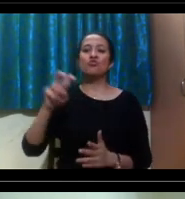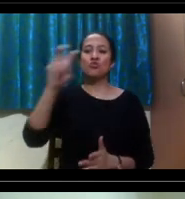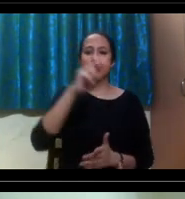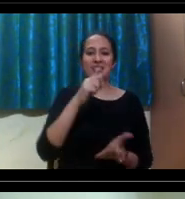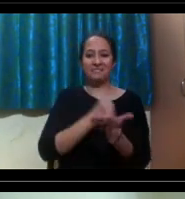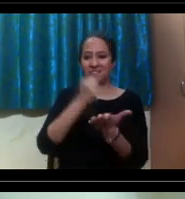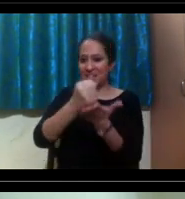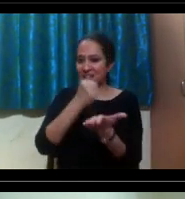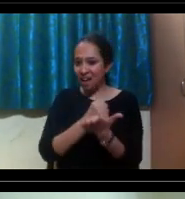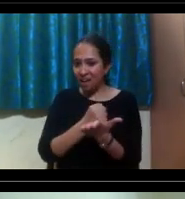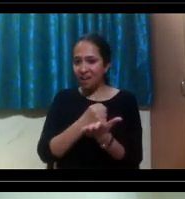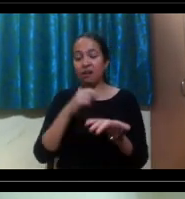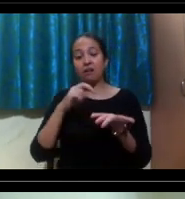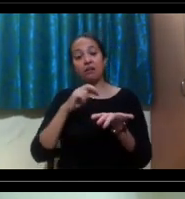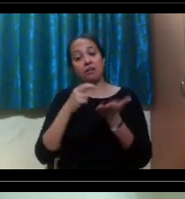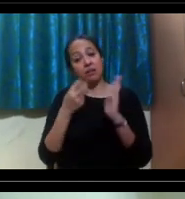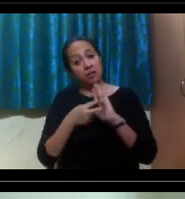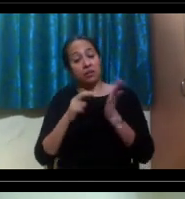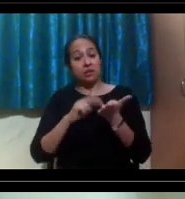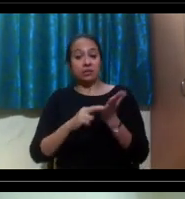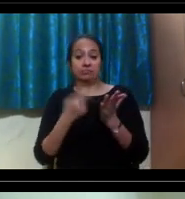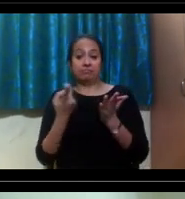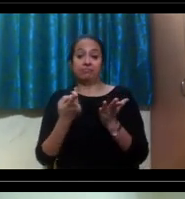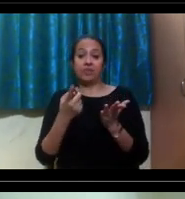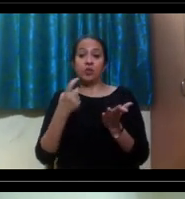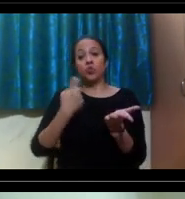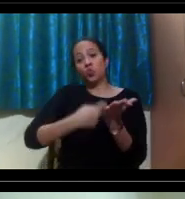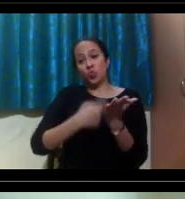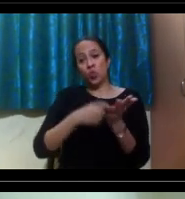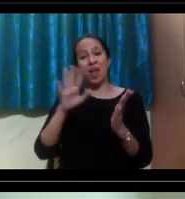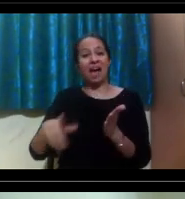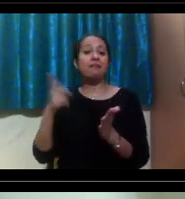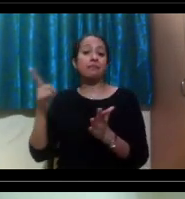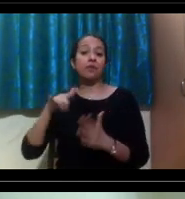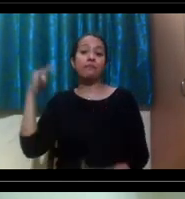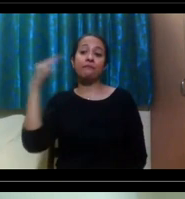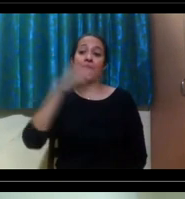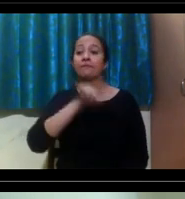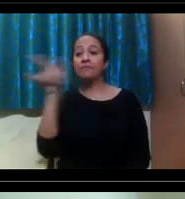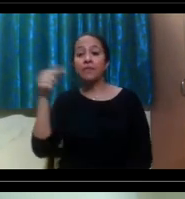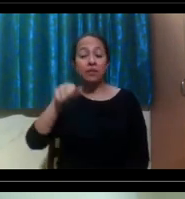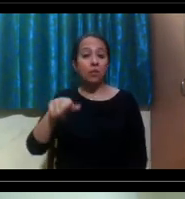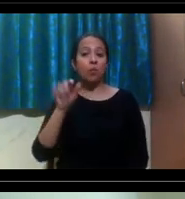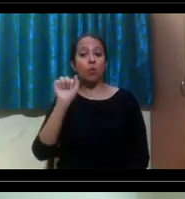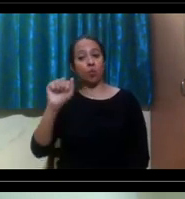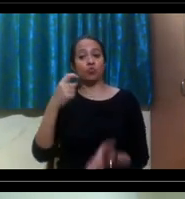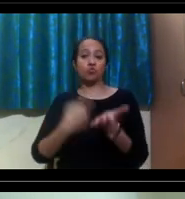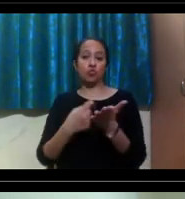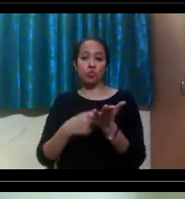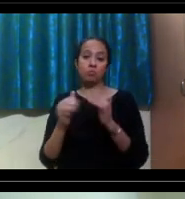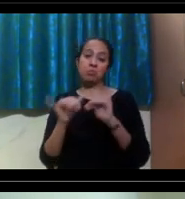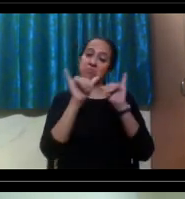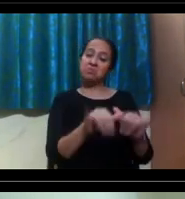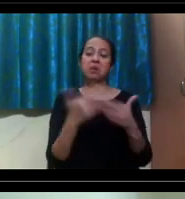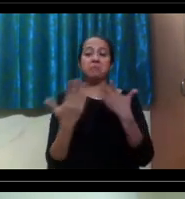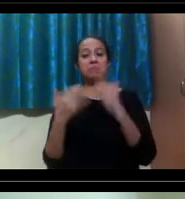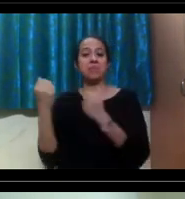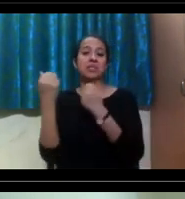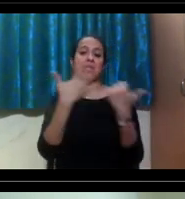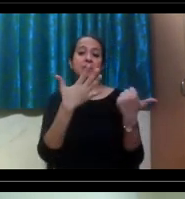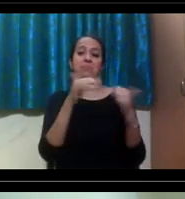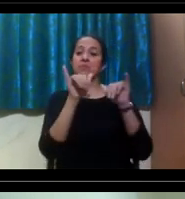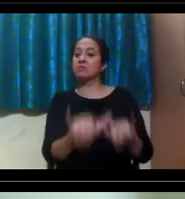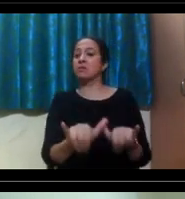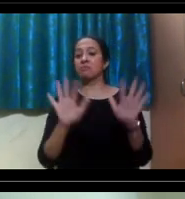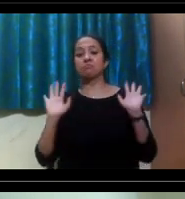under the notation as a personal care attendant. Um, so they still have those requirements of only staying for six months at a time, but